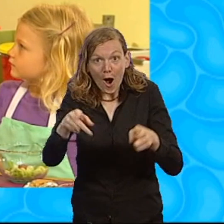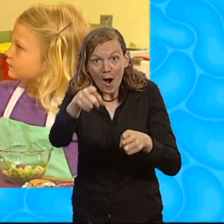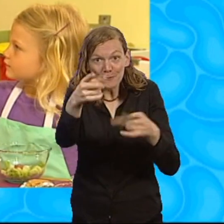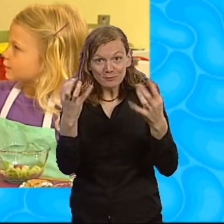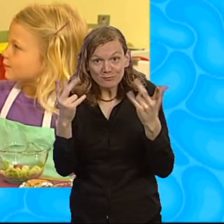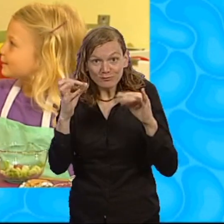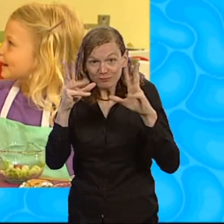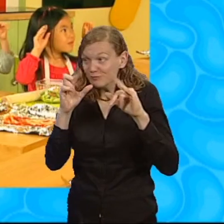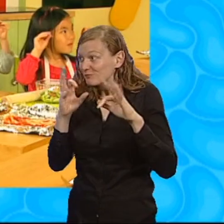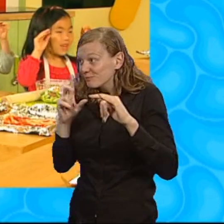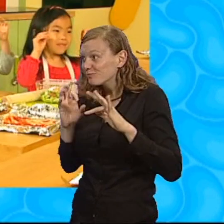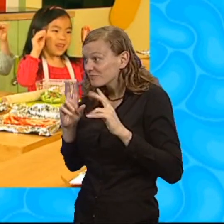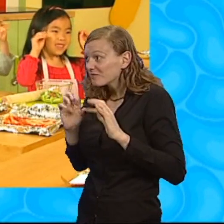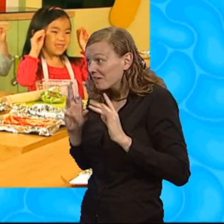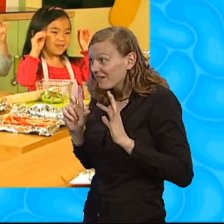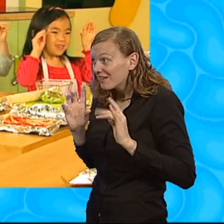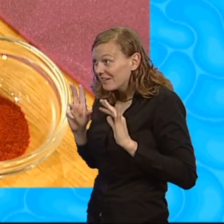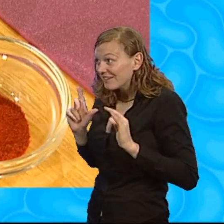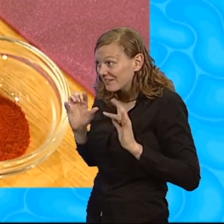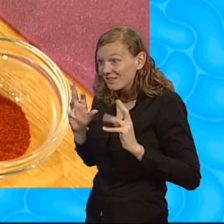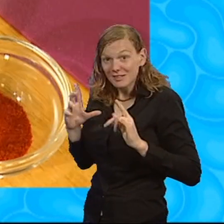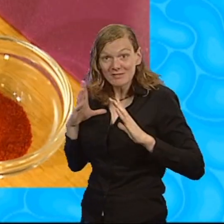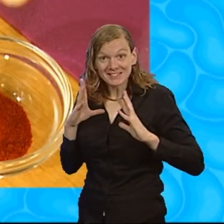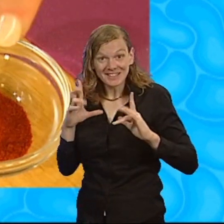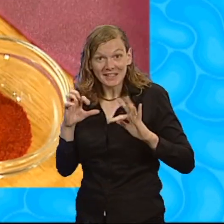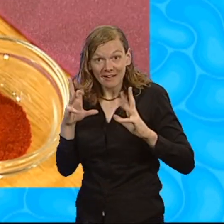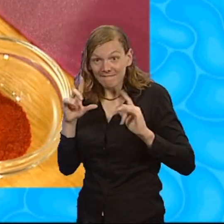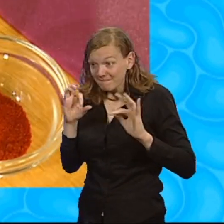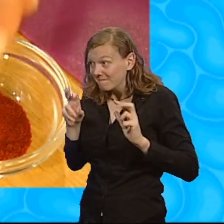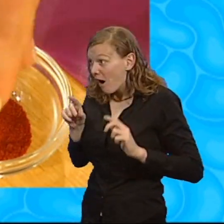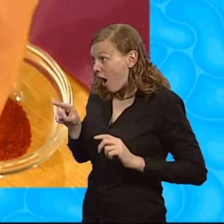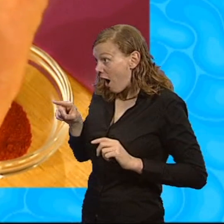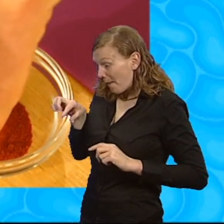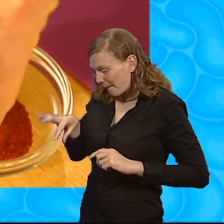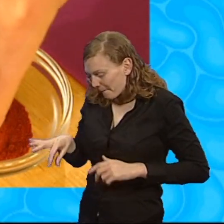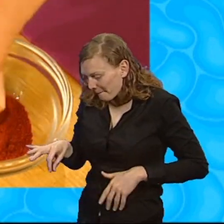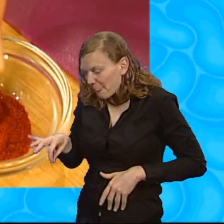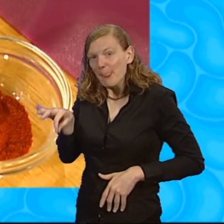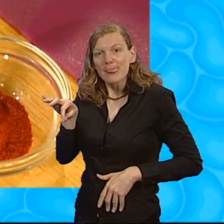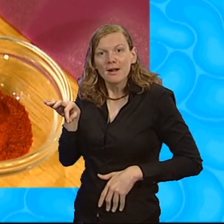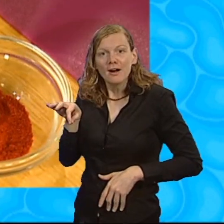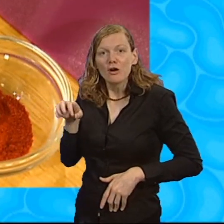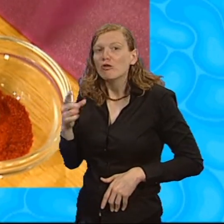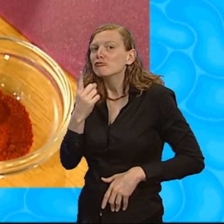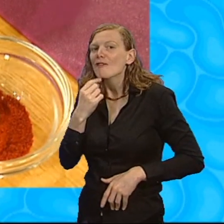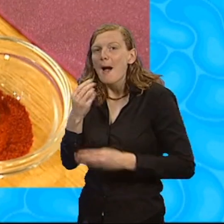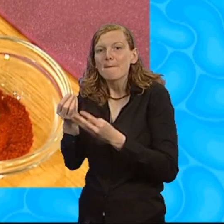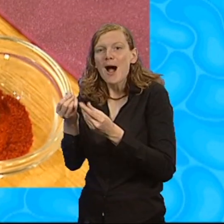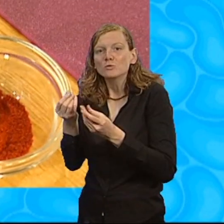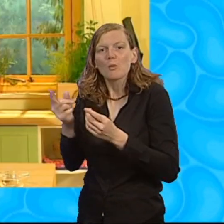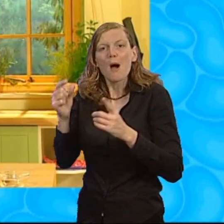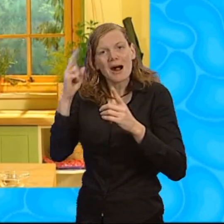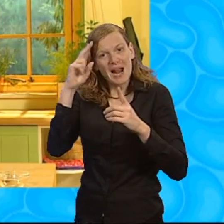And take a pinch of this red powder here. And that's called paprika.